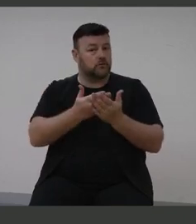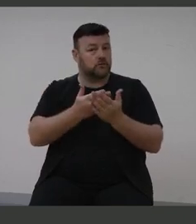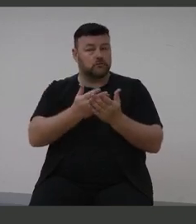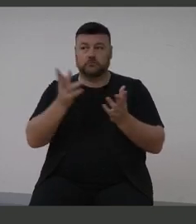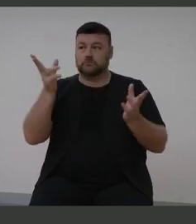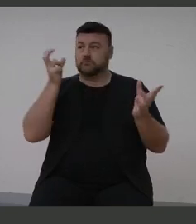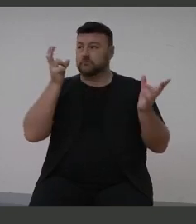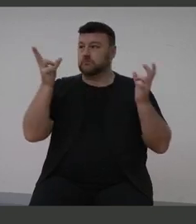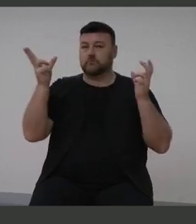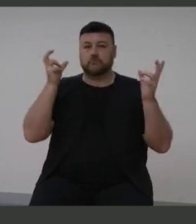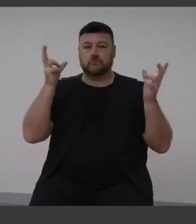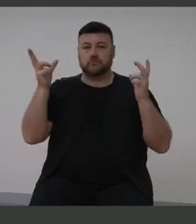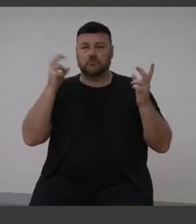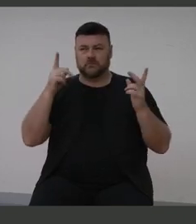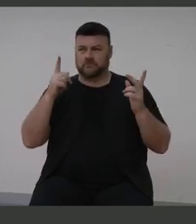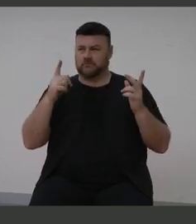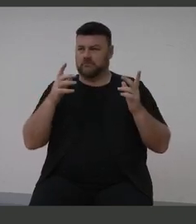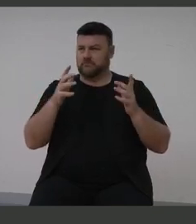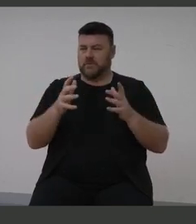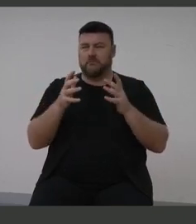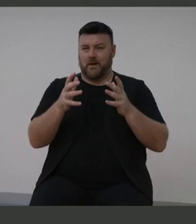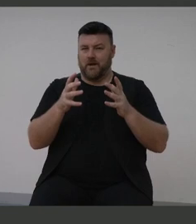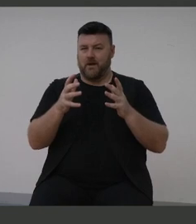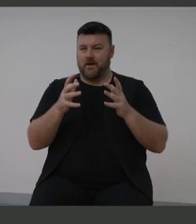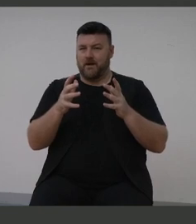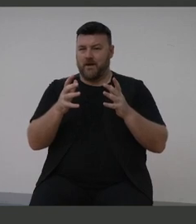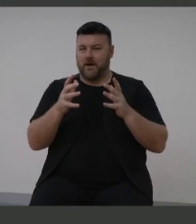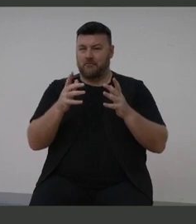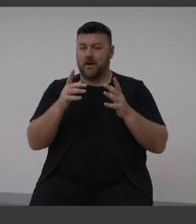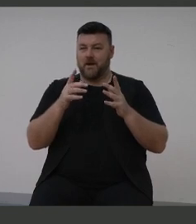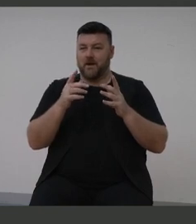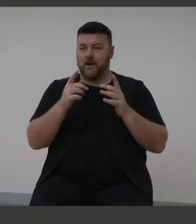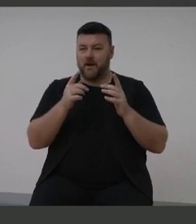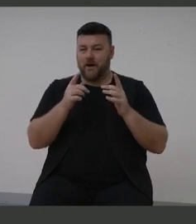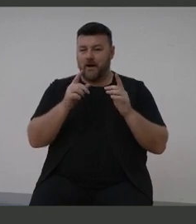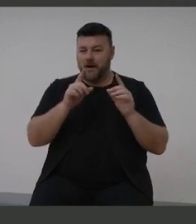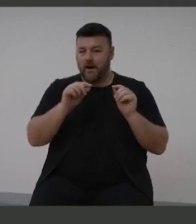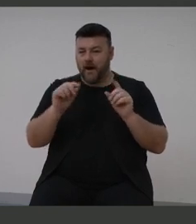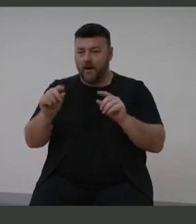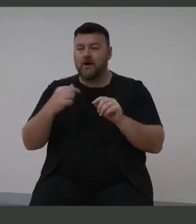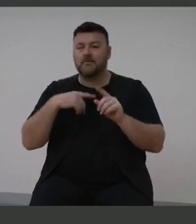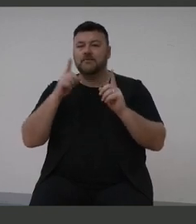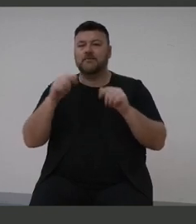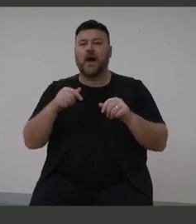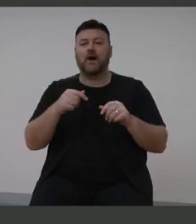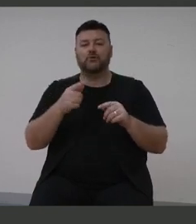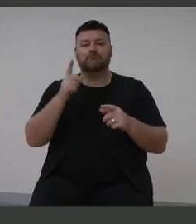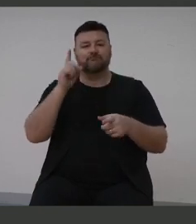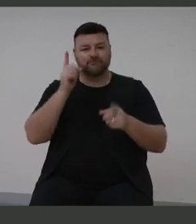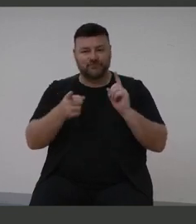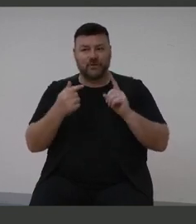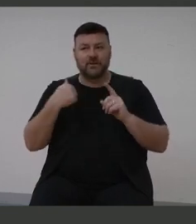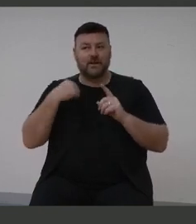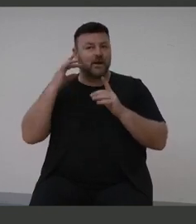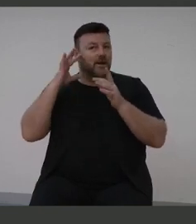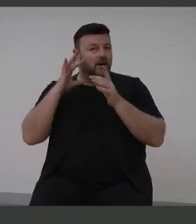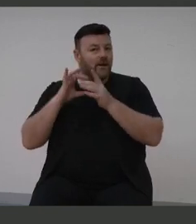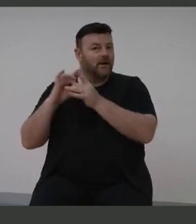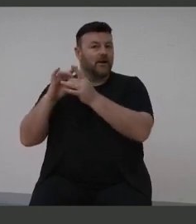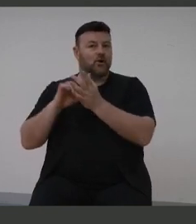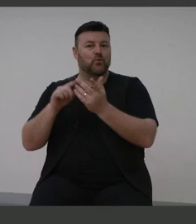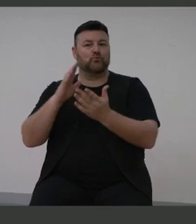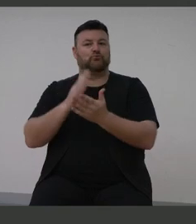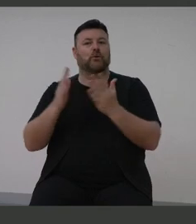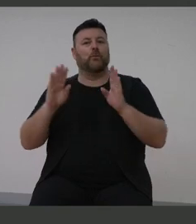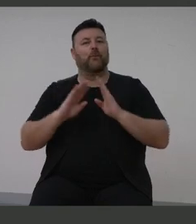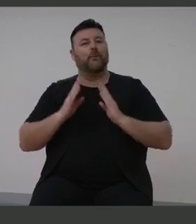And it was a funny sort of sound at first, but I quickly realised that this was connecting me to the real world.